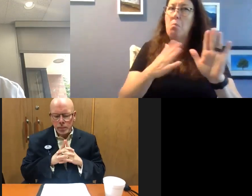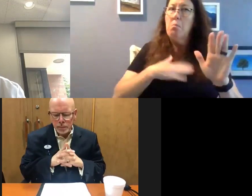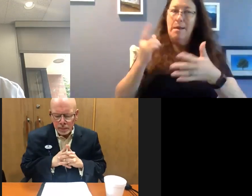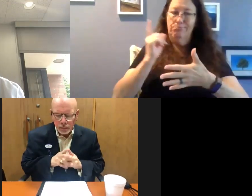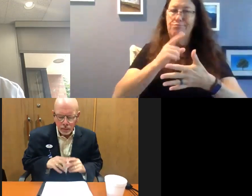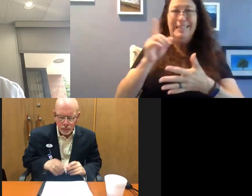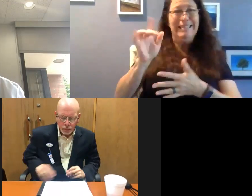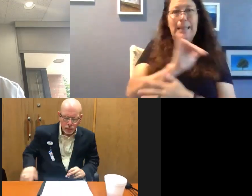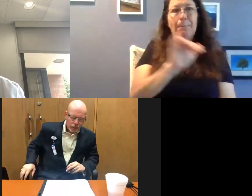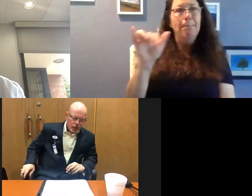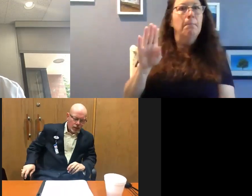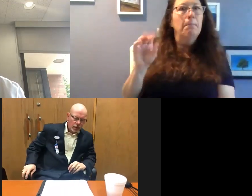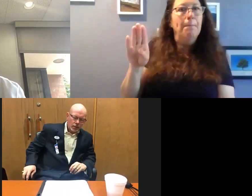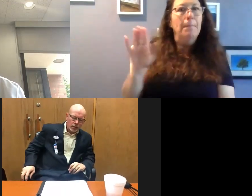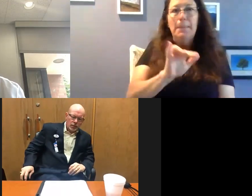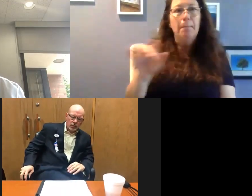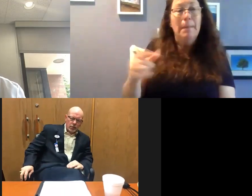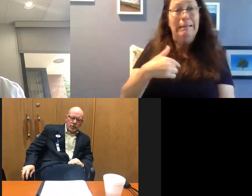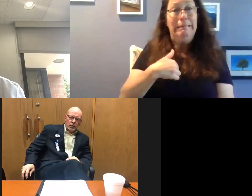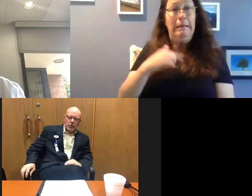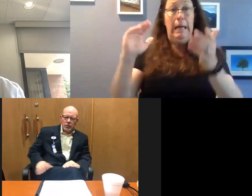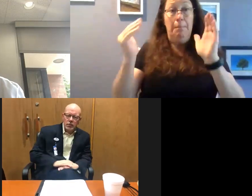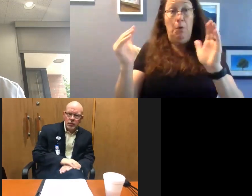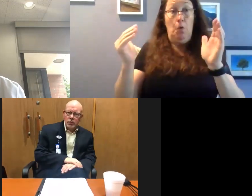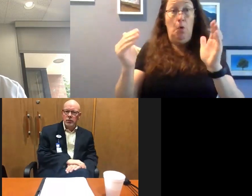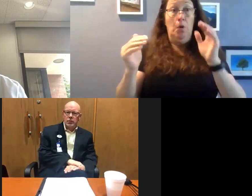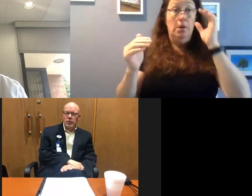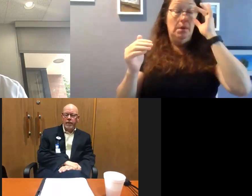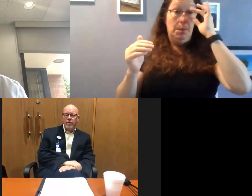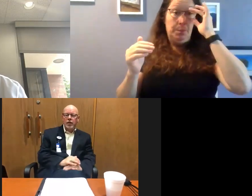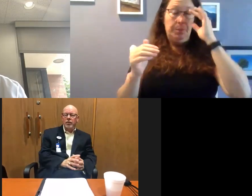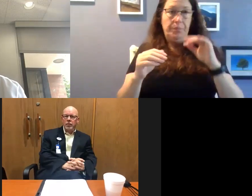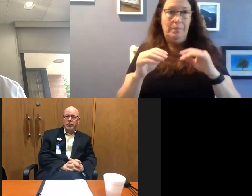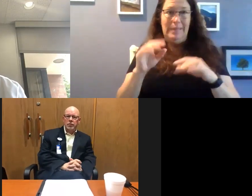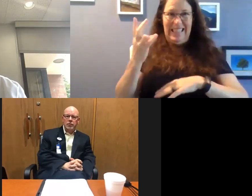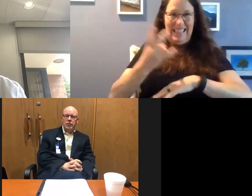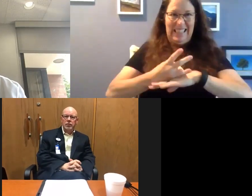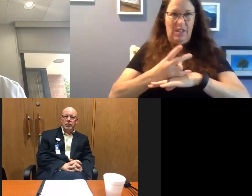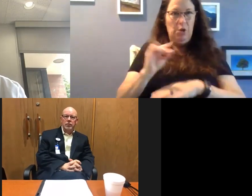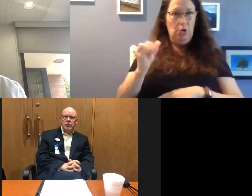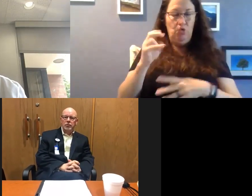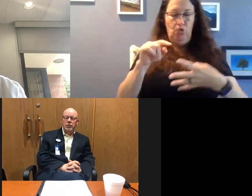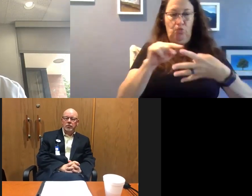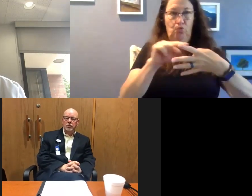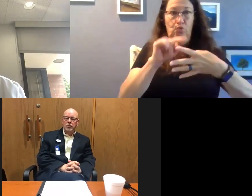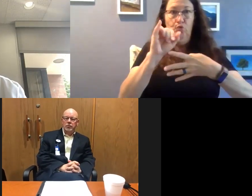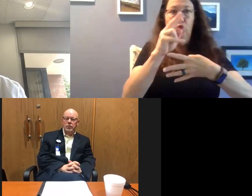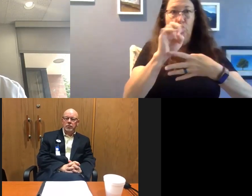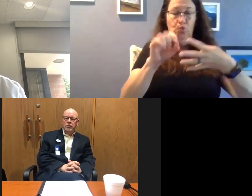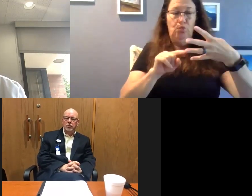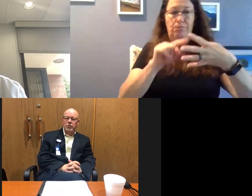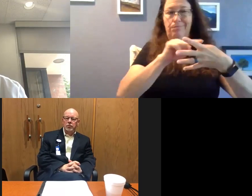Bob made. If I compare the first seven days of June with the first seven days of July,